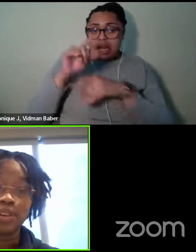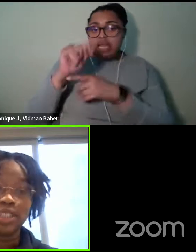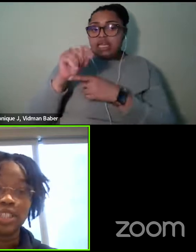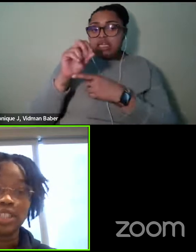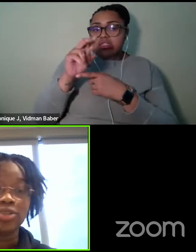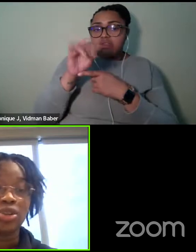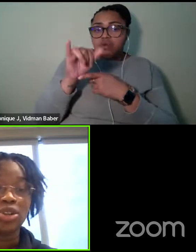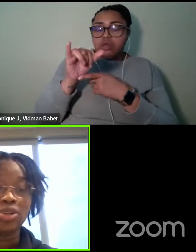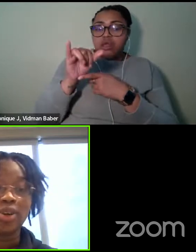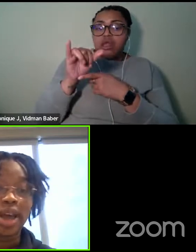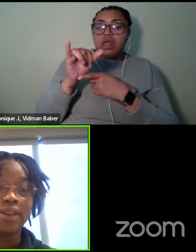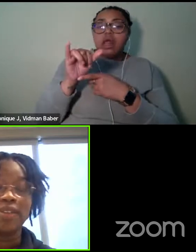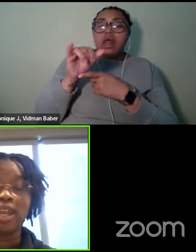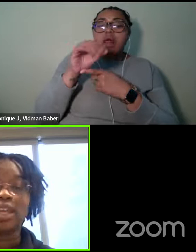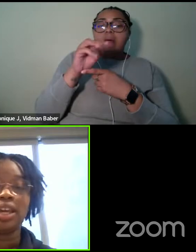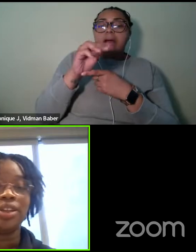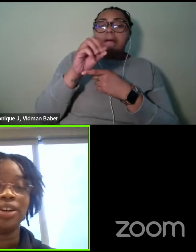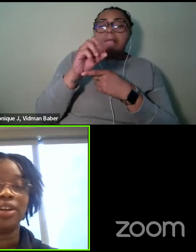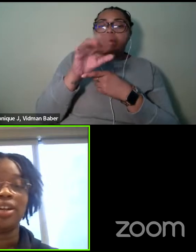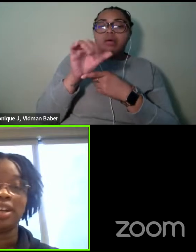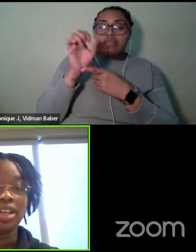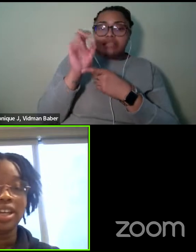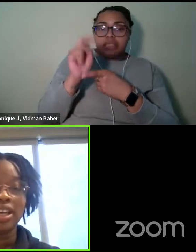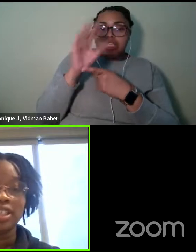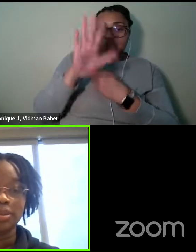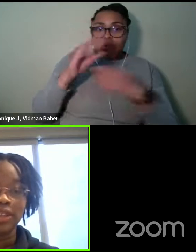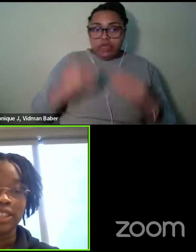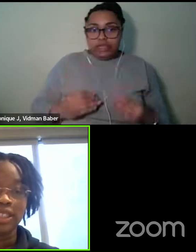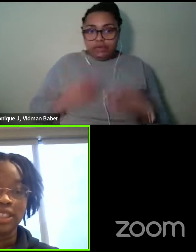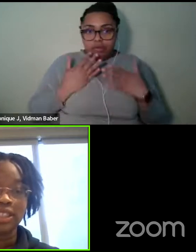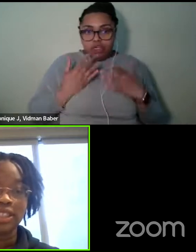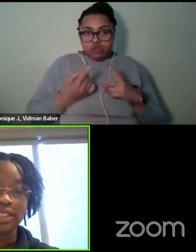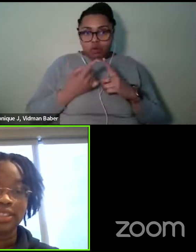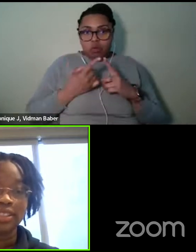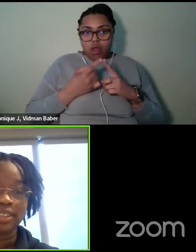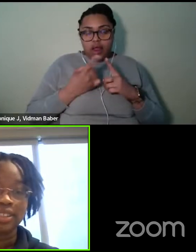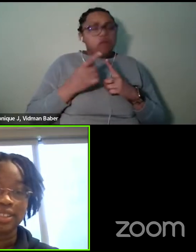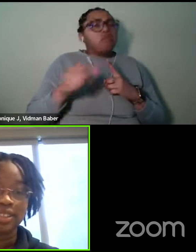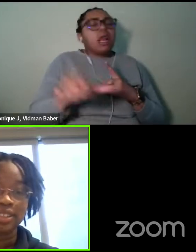your inspirations, but do you have any other inspiration?